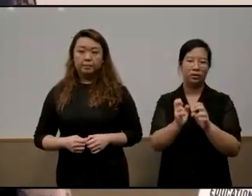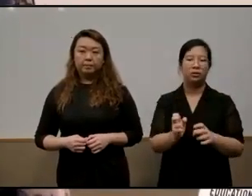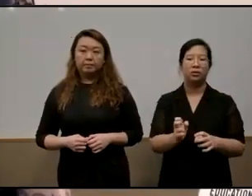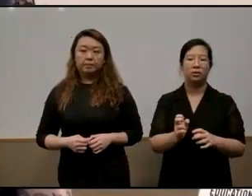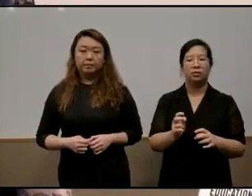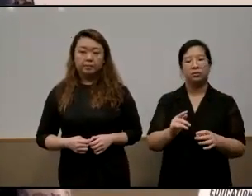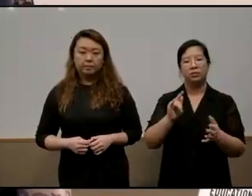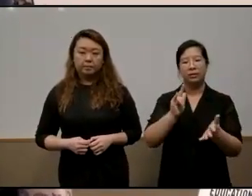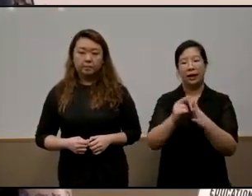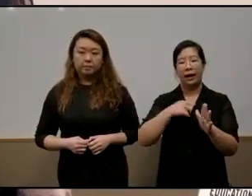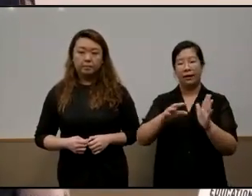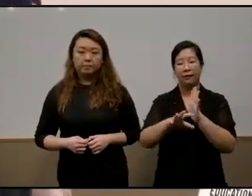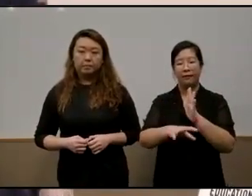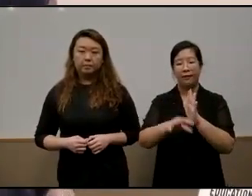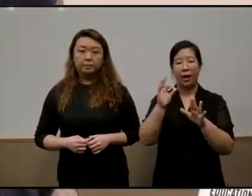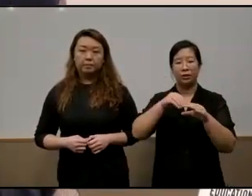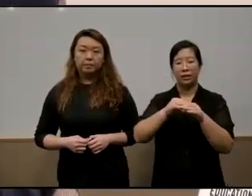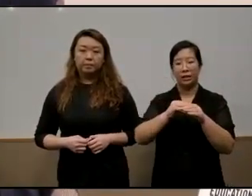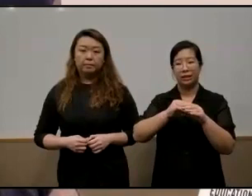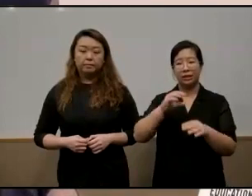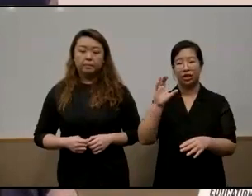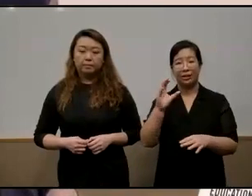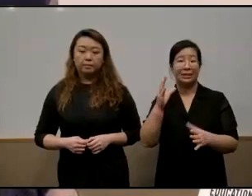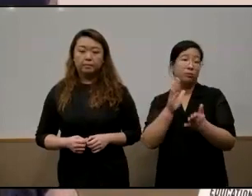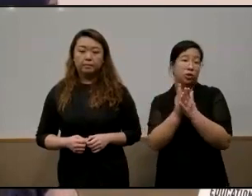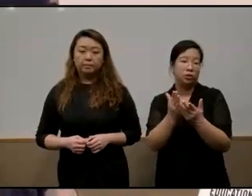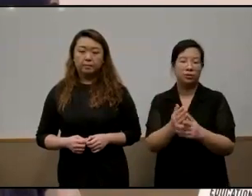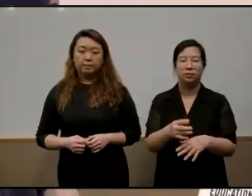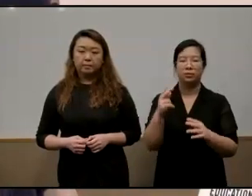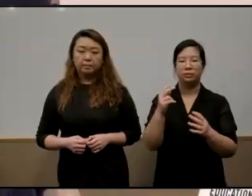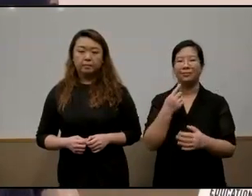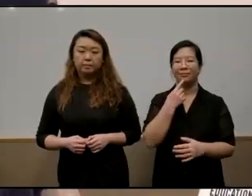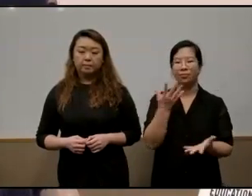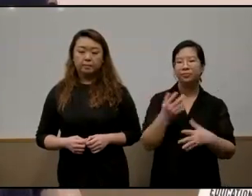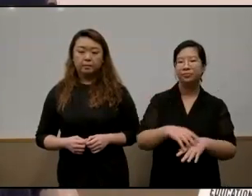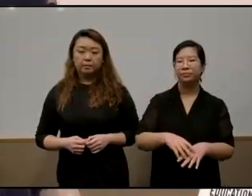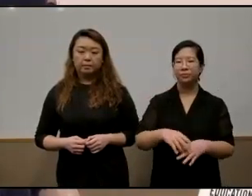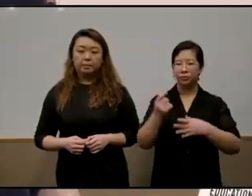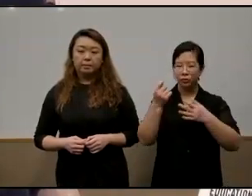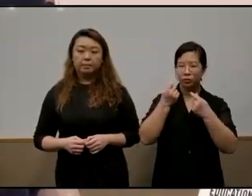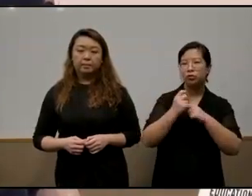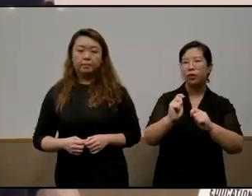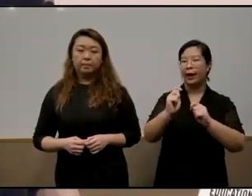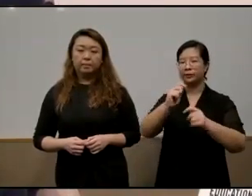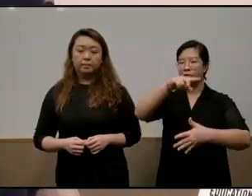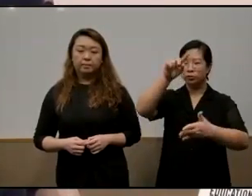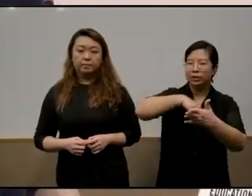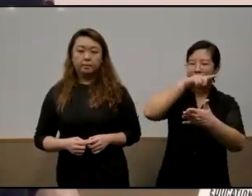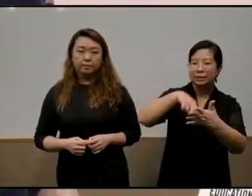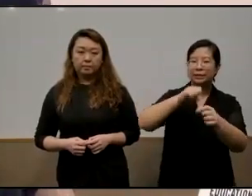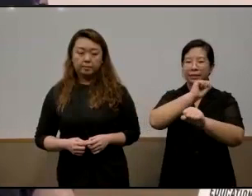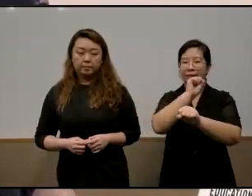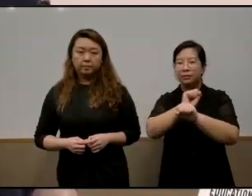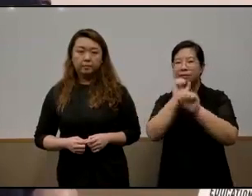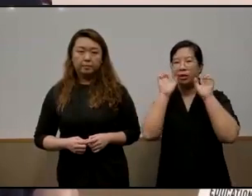i found in uh charlene's book and it says this trying to criticize the singapore education system